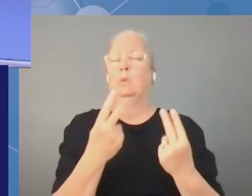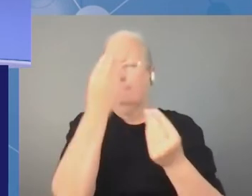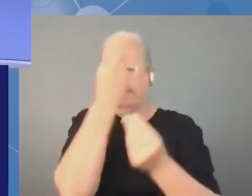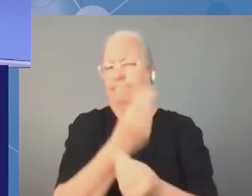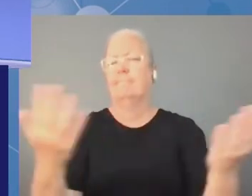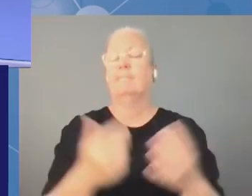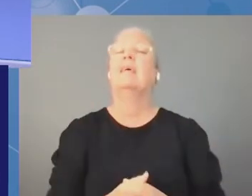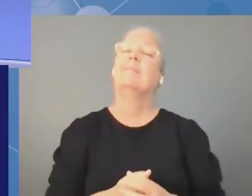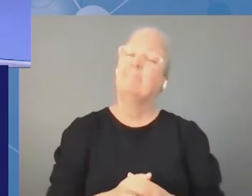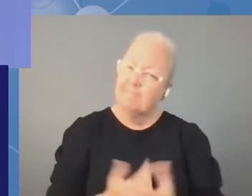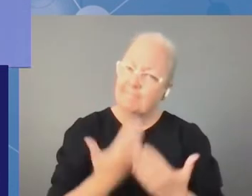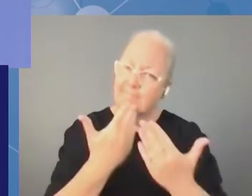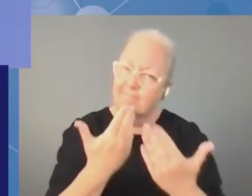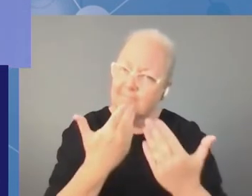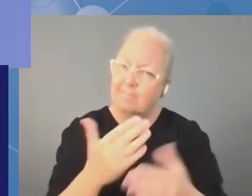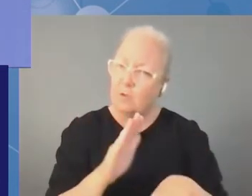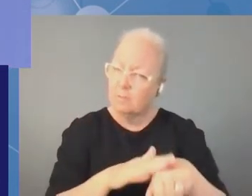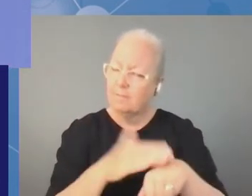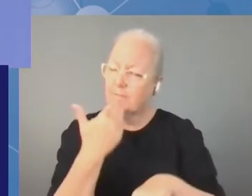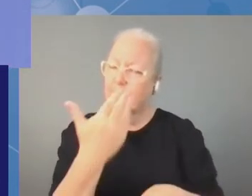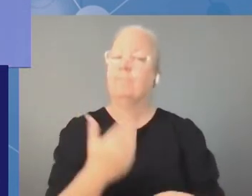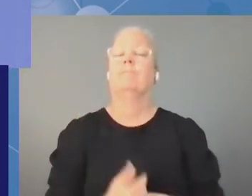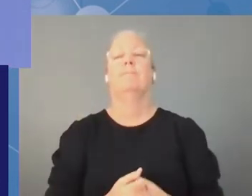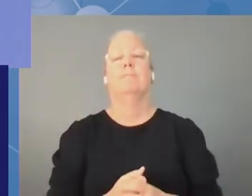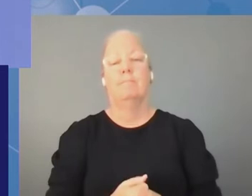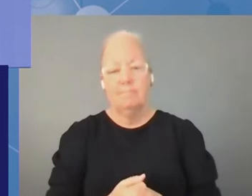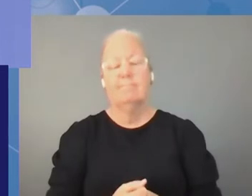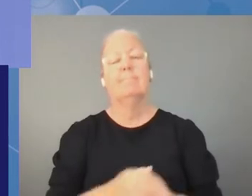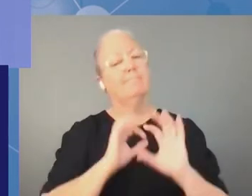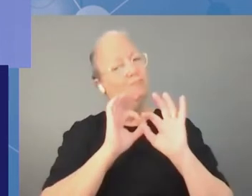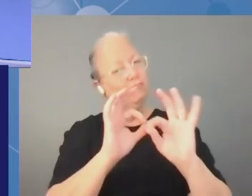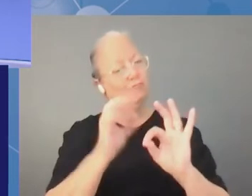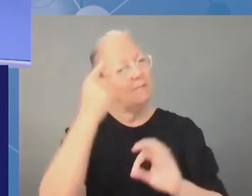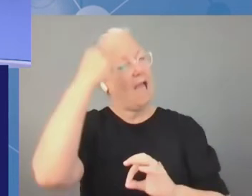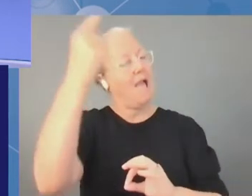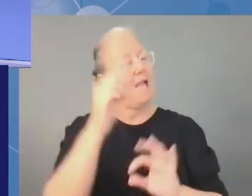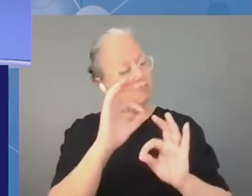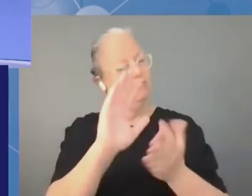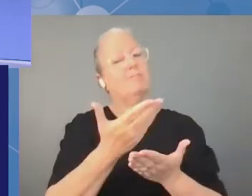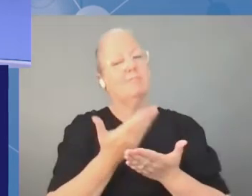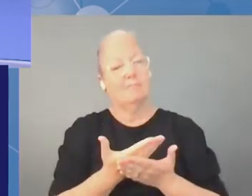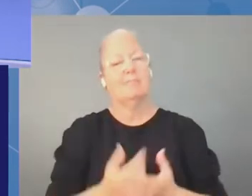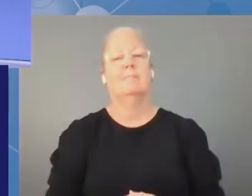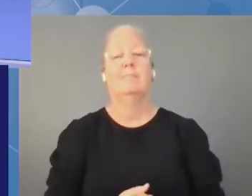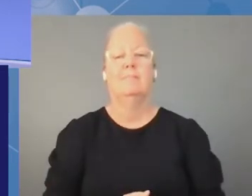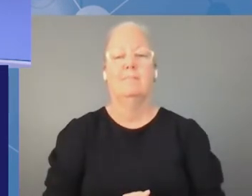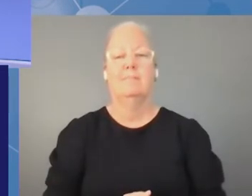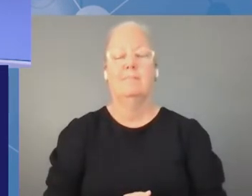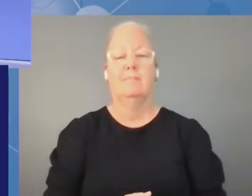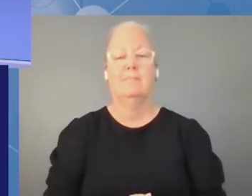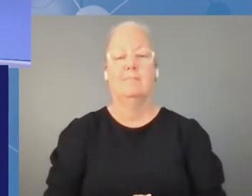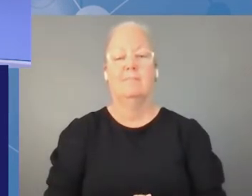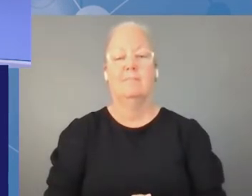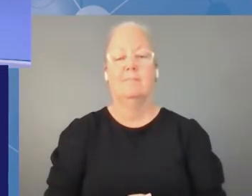comments thank you very good suggestions um i don't see